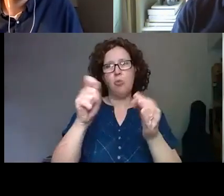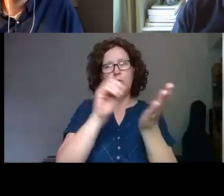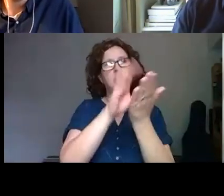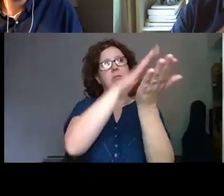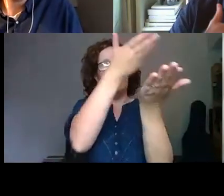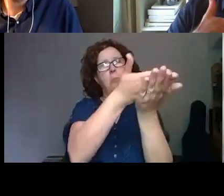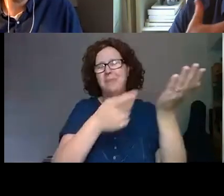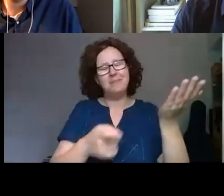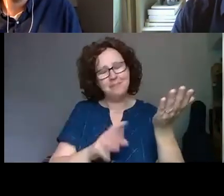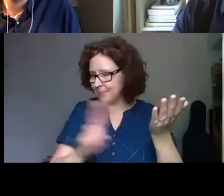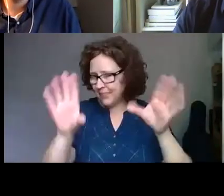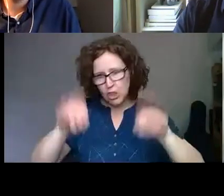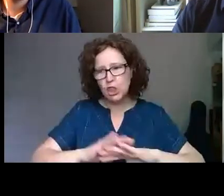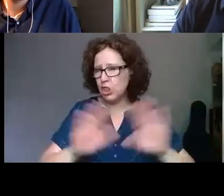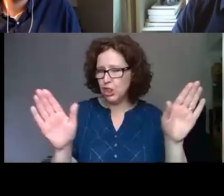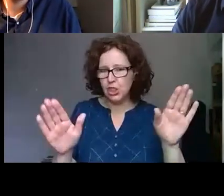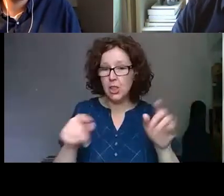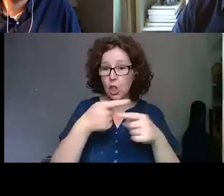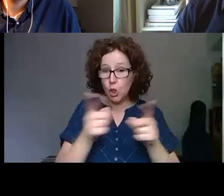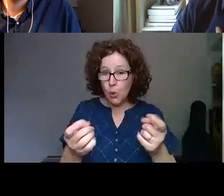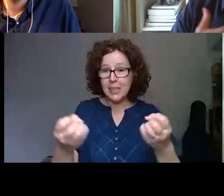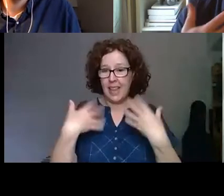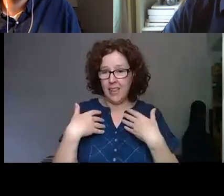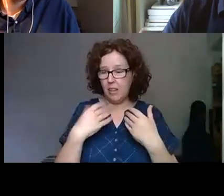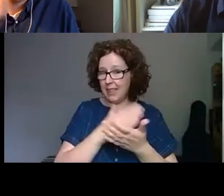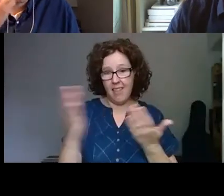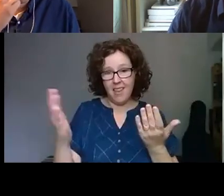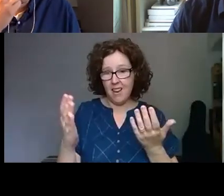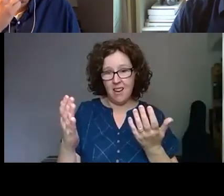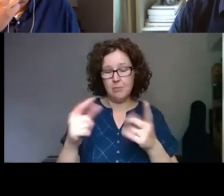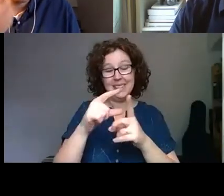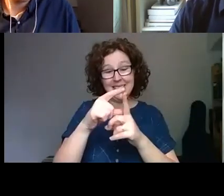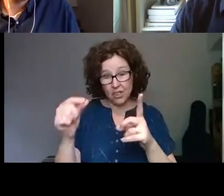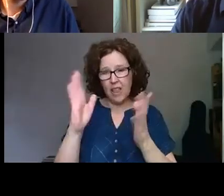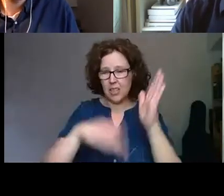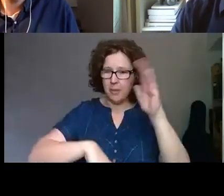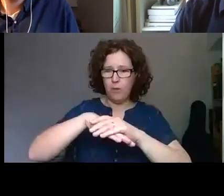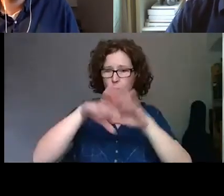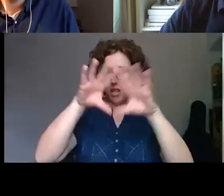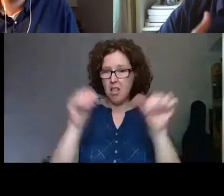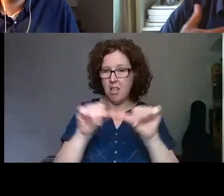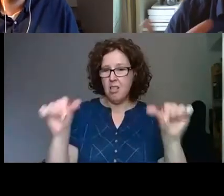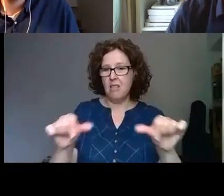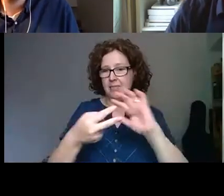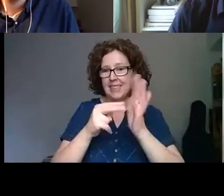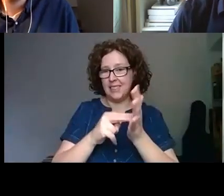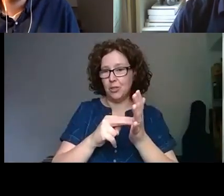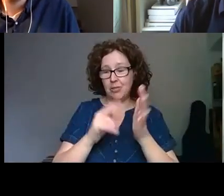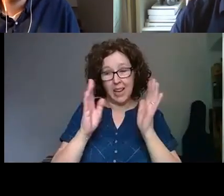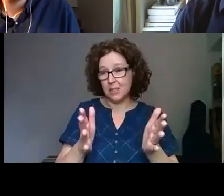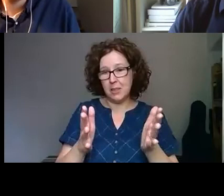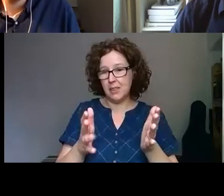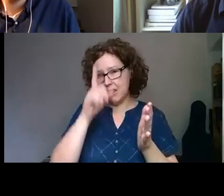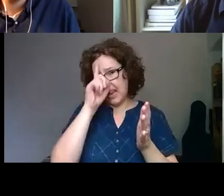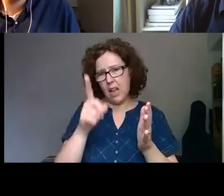telling us and what you're demonstrating to us is that it's a whole institution approach we need to take. It's a holistic approach